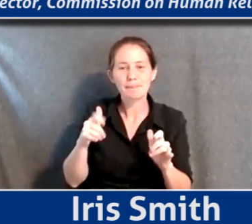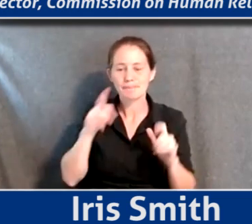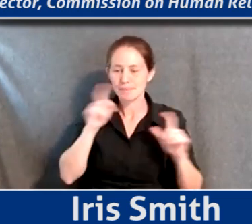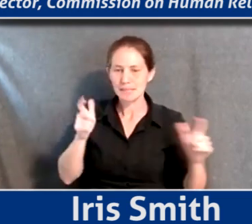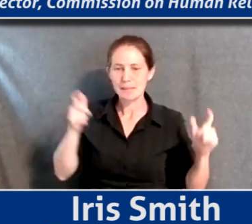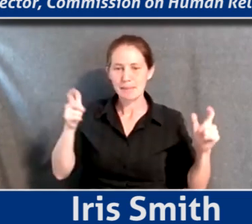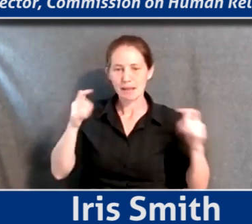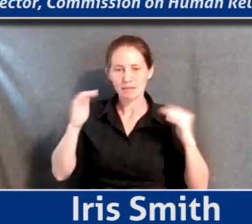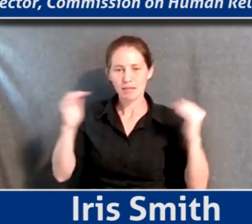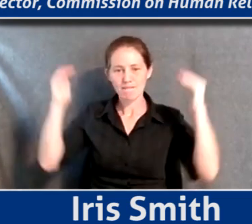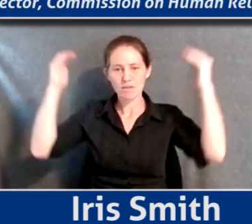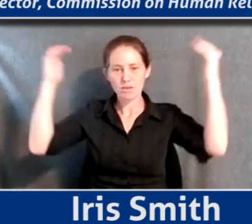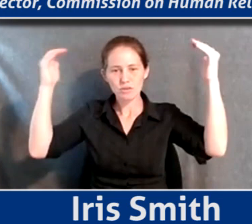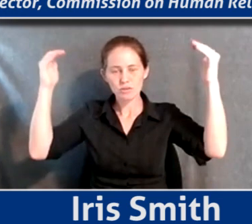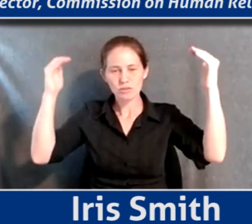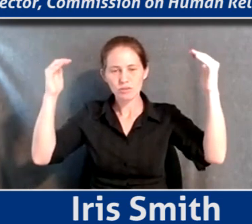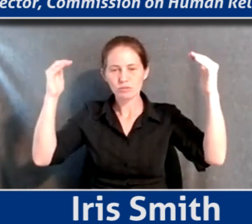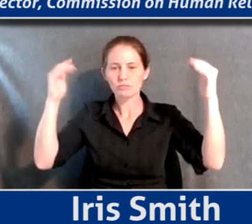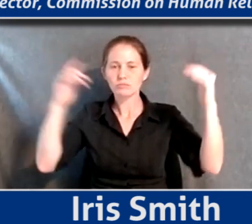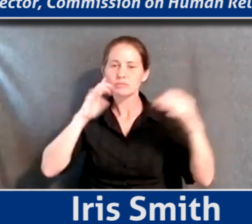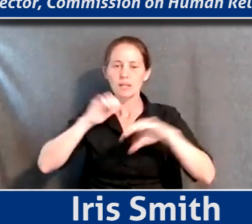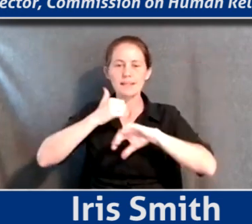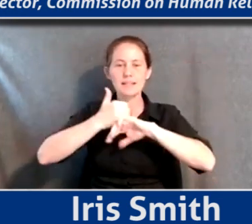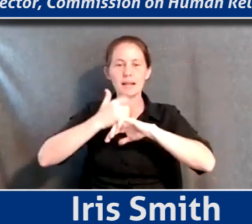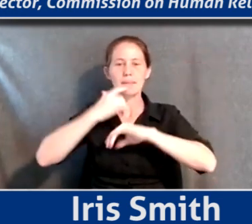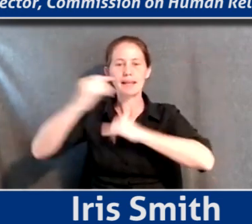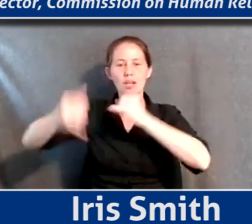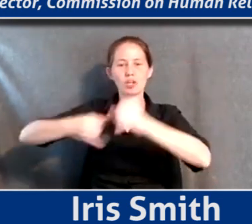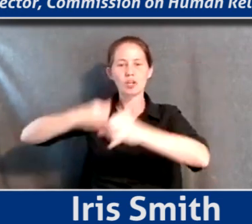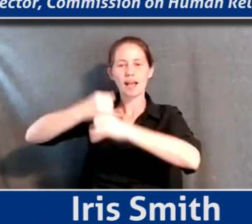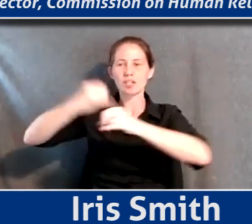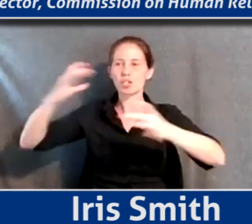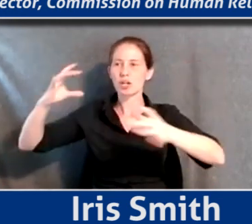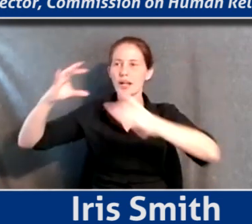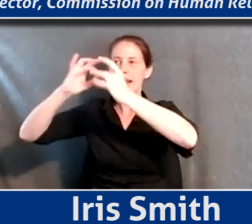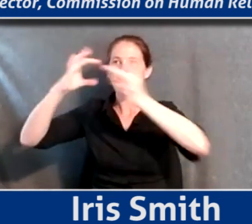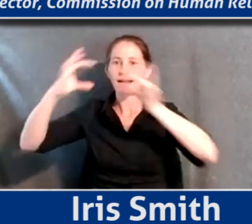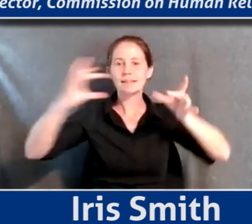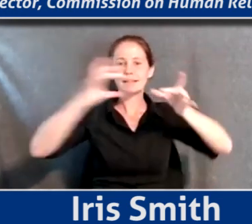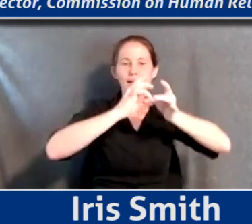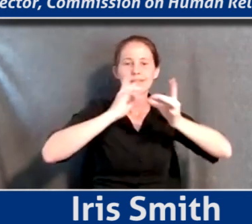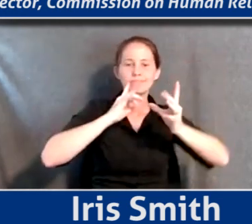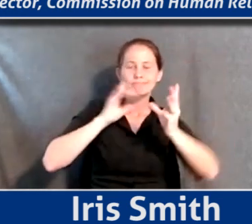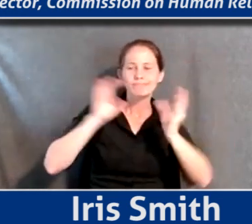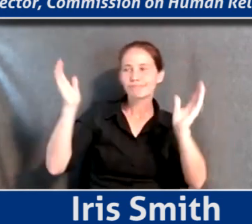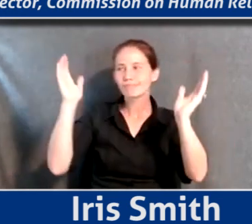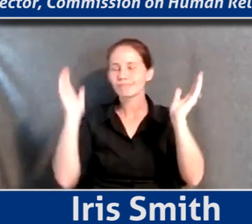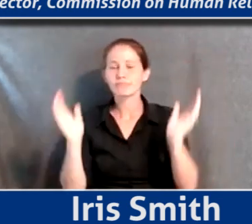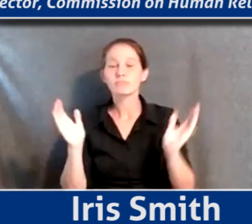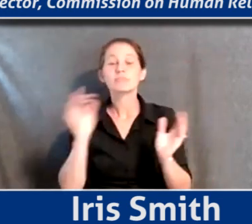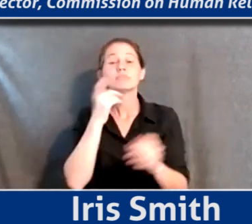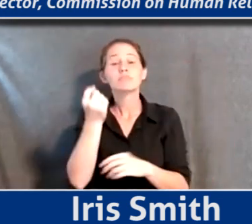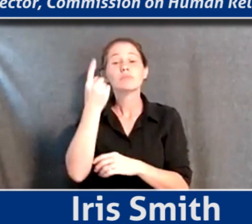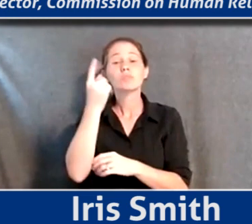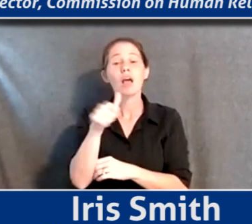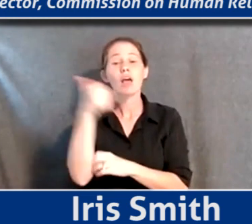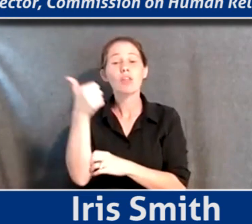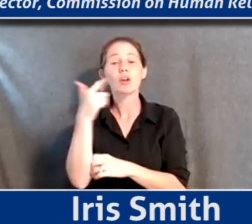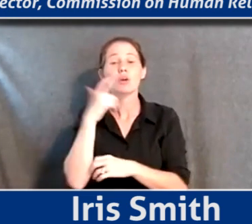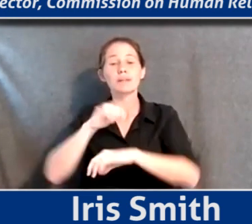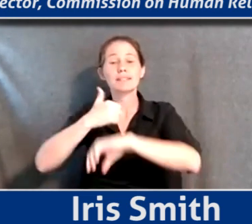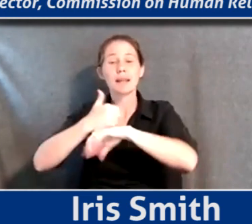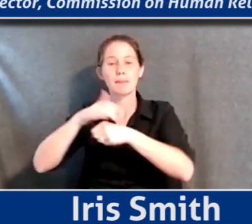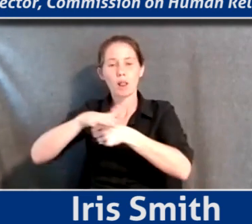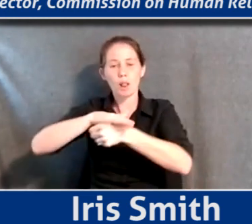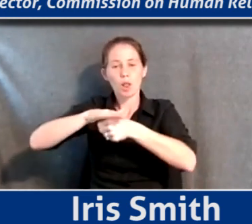levels, effectively creating kind of international connections and leaning on those. But then the other thing that we've done is created a local